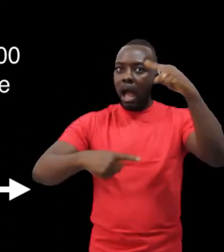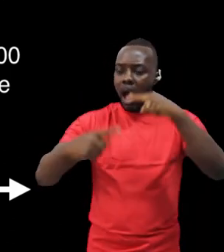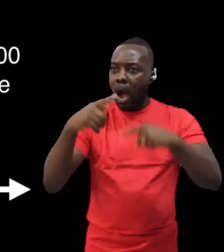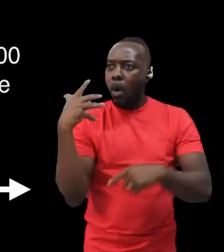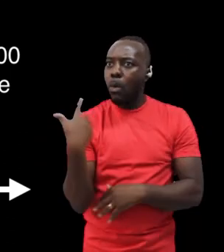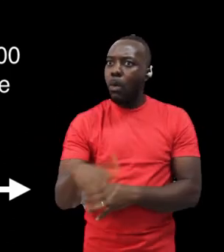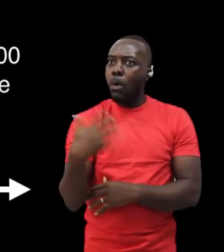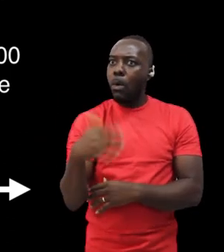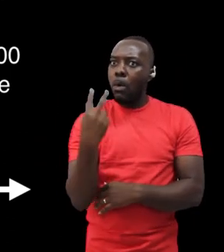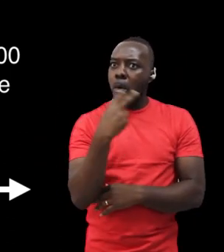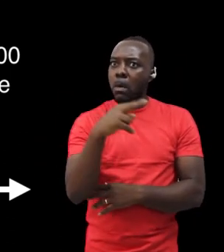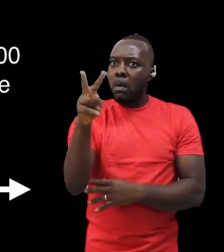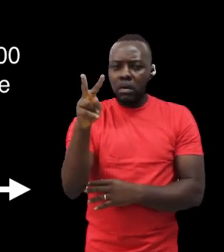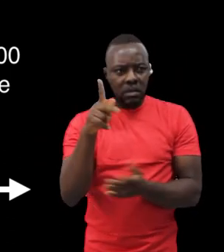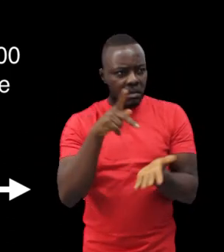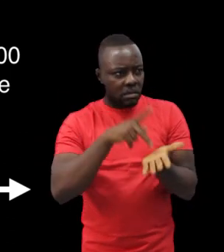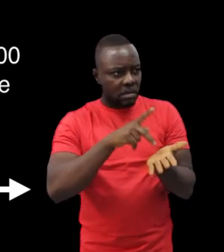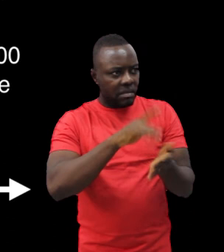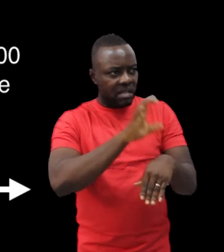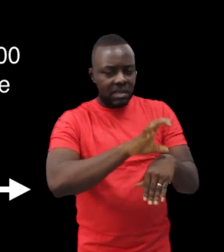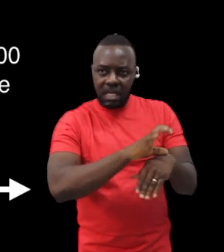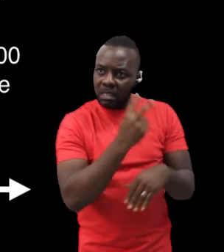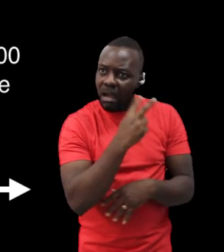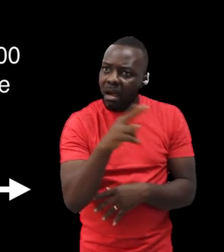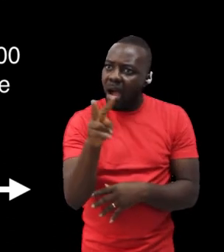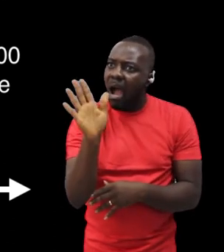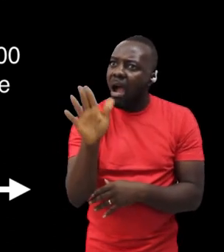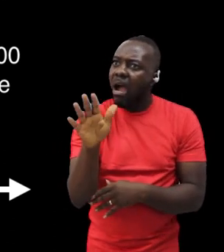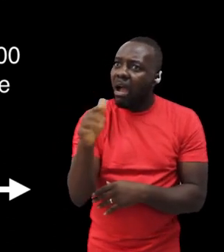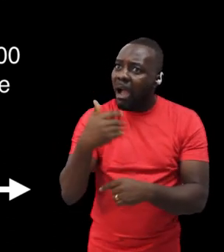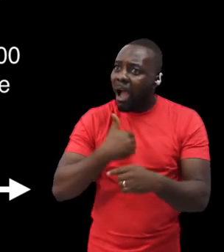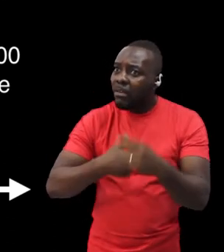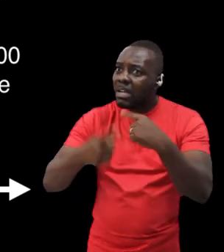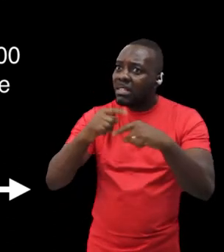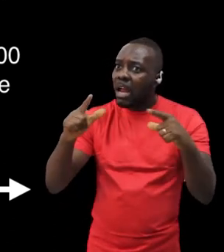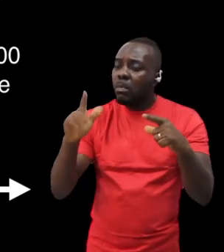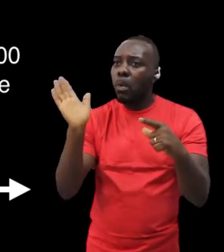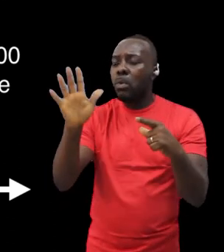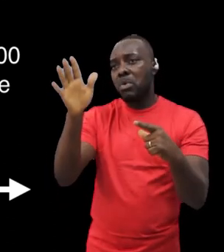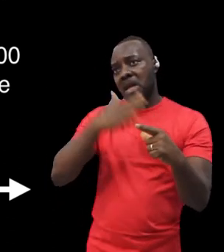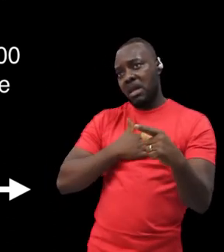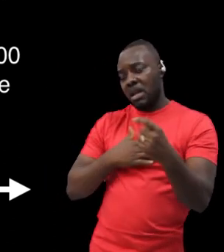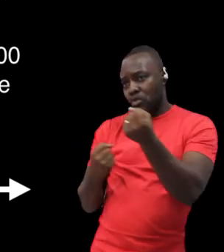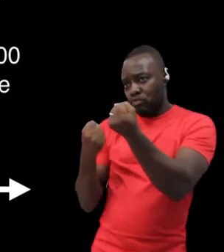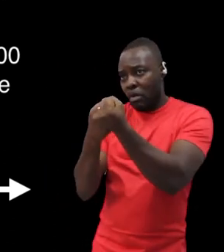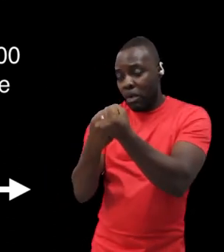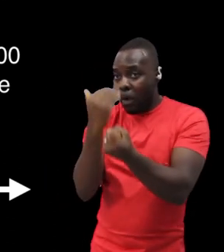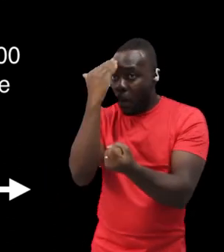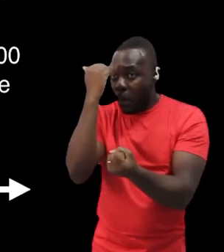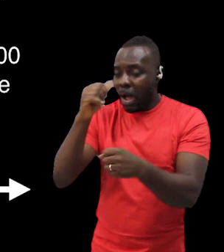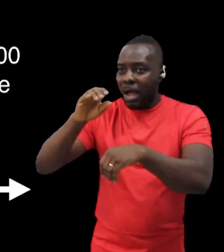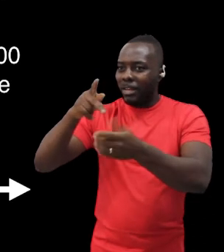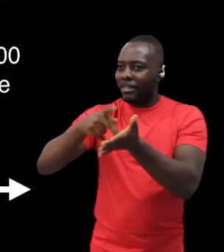in the sign language of the Deaf, a demonstration never seen before. Foster's event in Osu got the attention of the Presbyterian Church, who